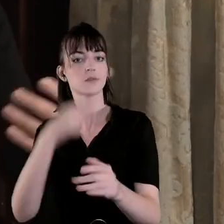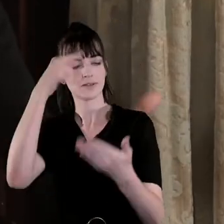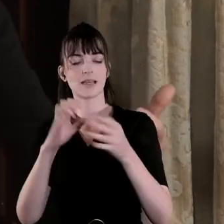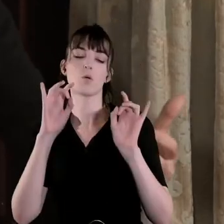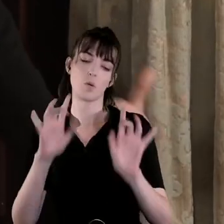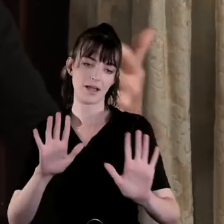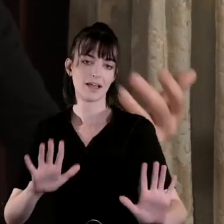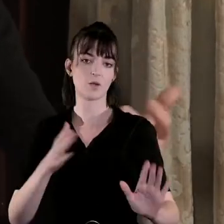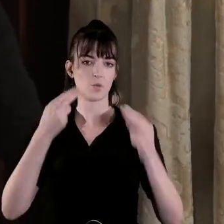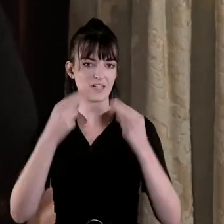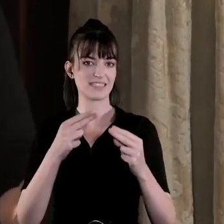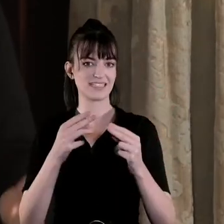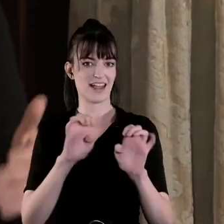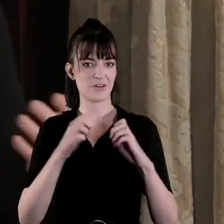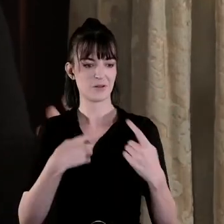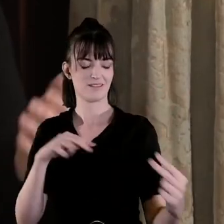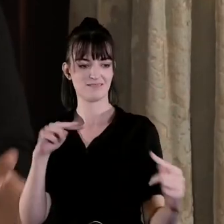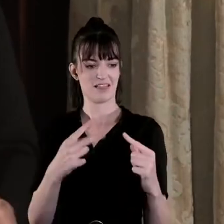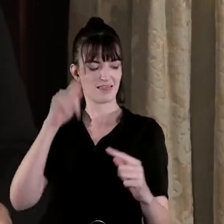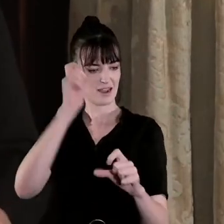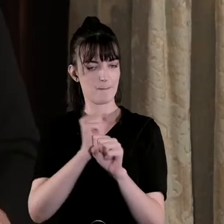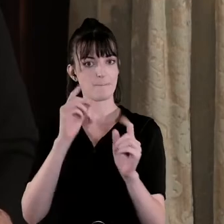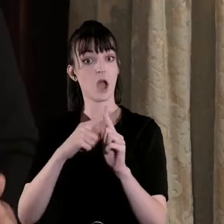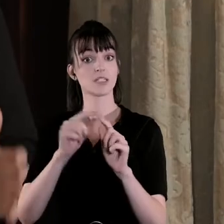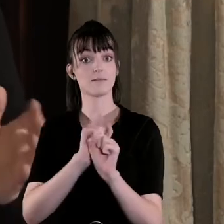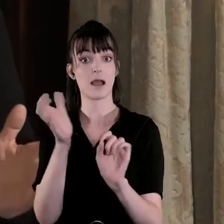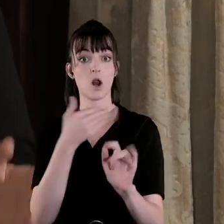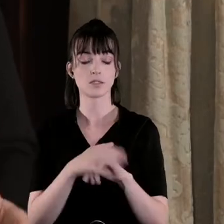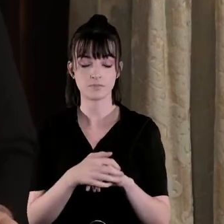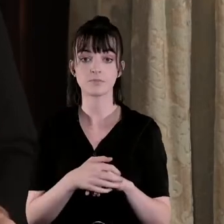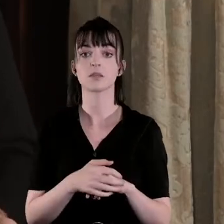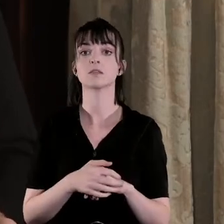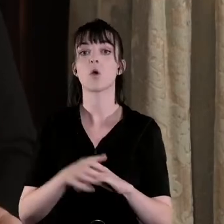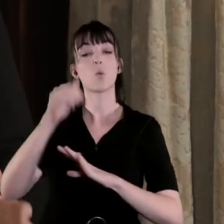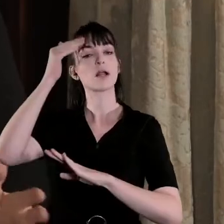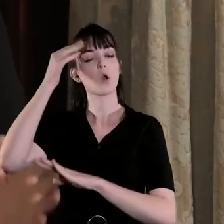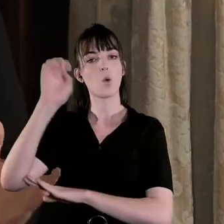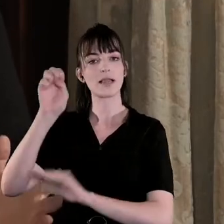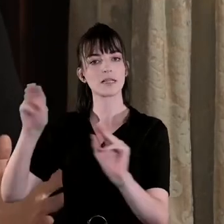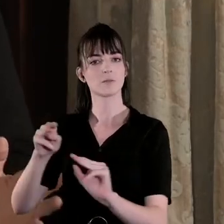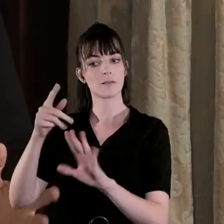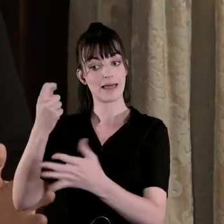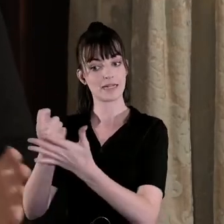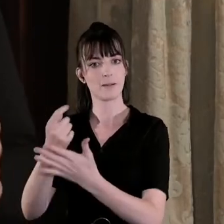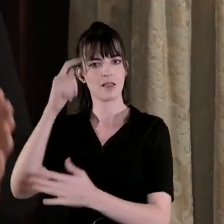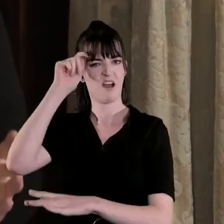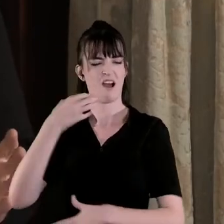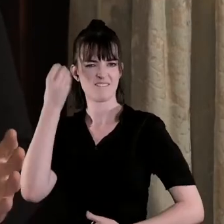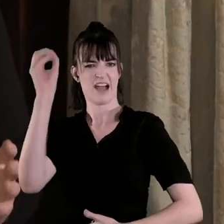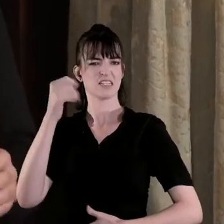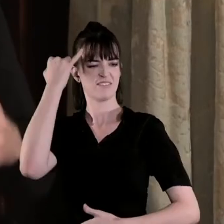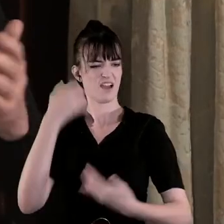settlement even though many British conservatives feel it's offensive and maybe ideologically quite